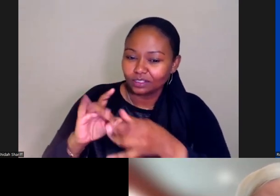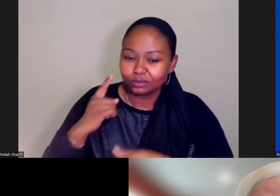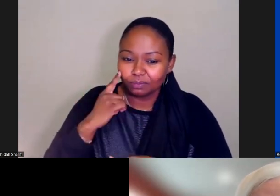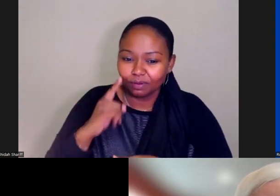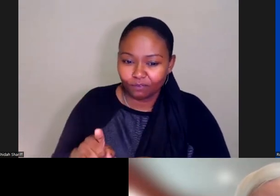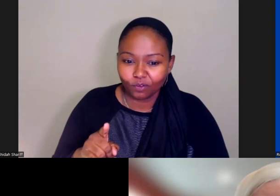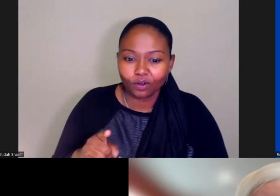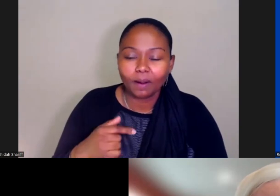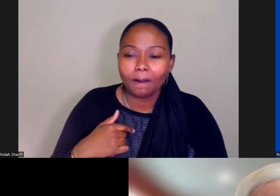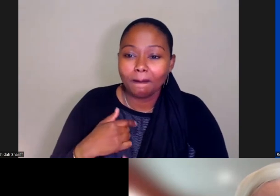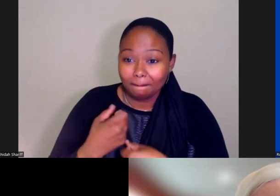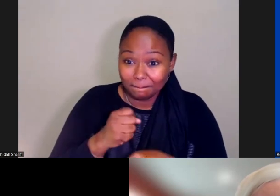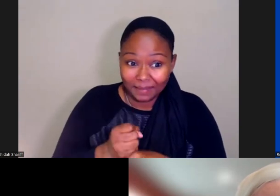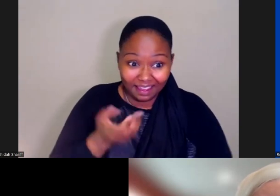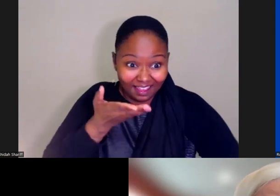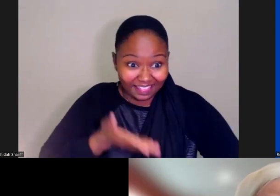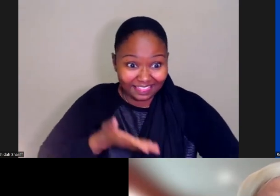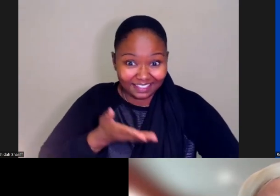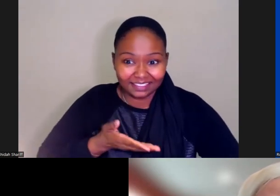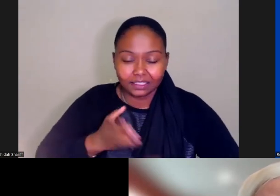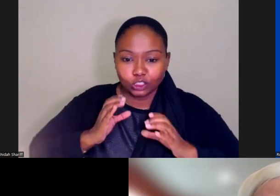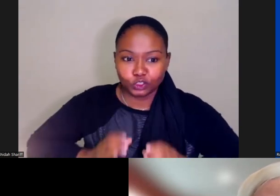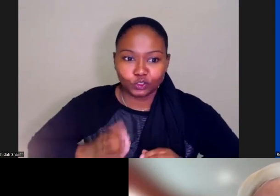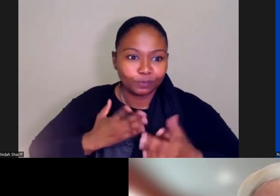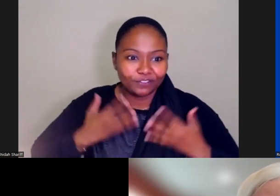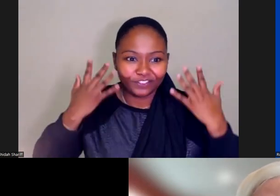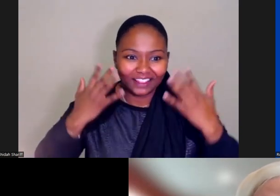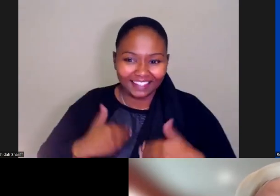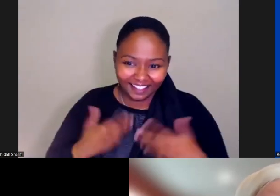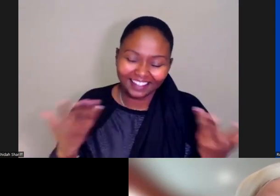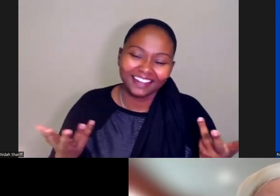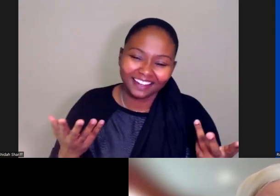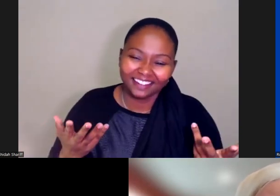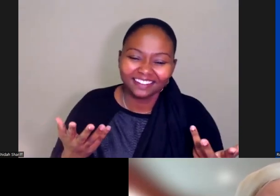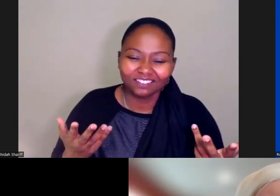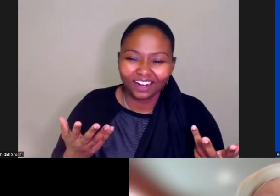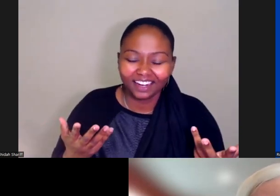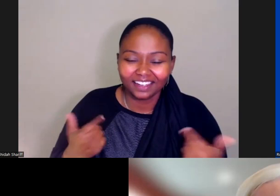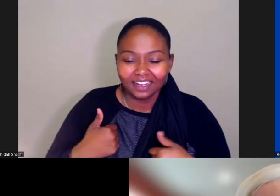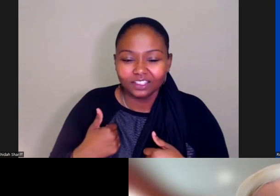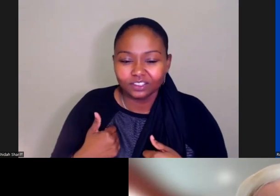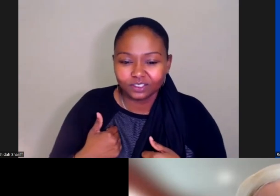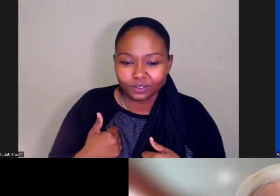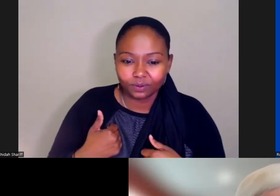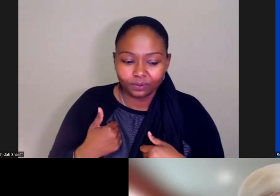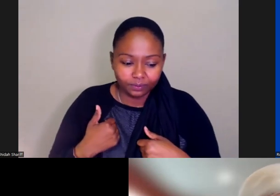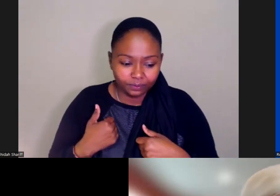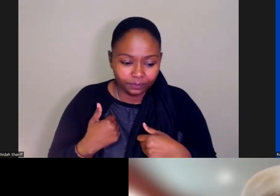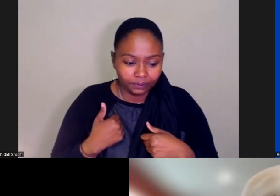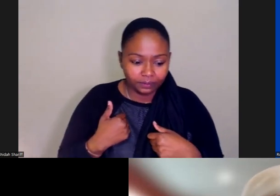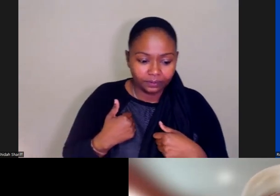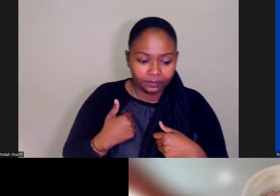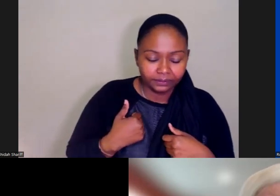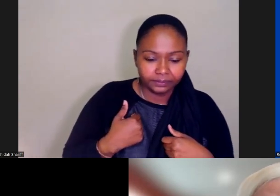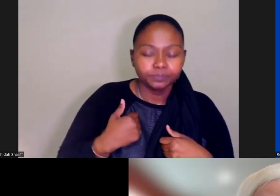consumer-friendly, so that the average person can really understand what's being measured and what the outcomes are.